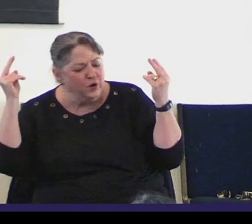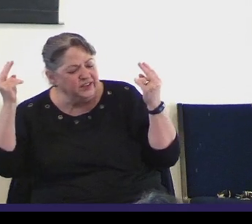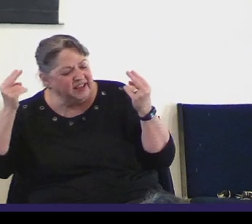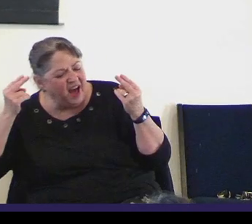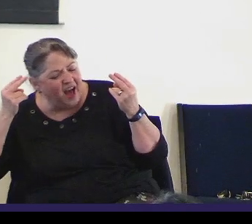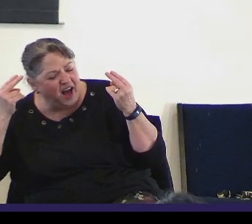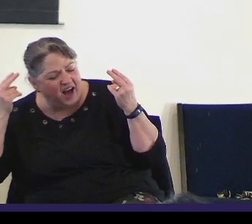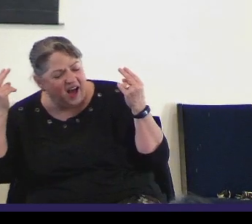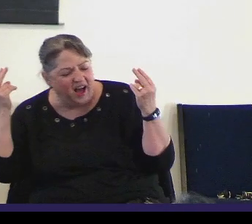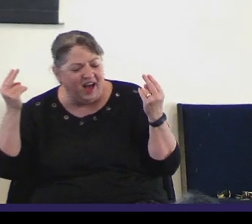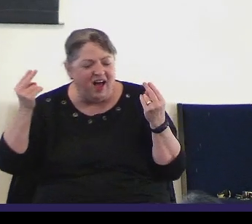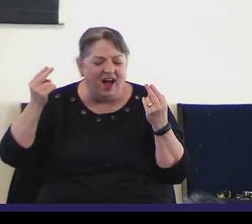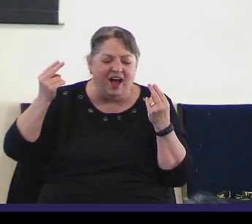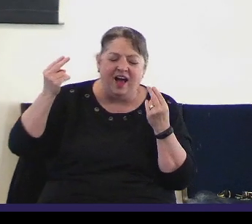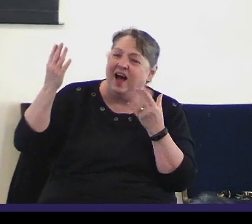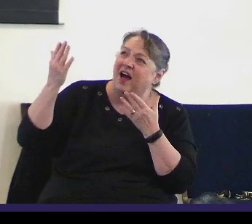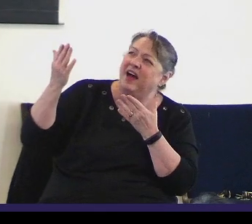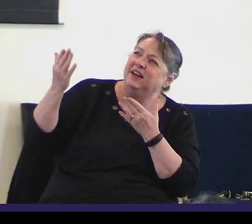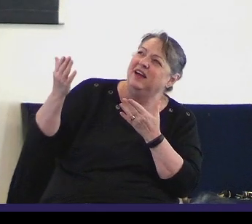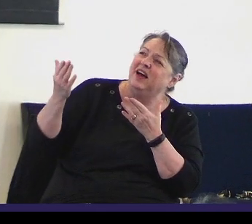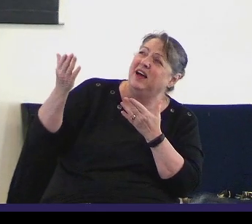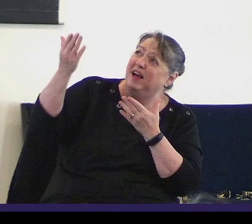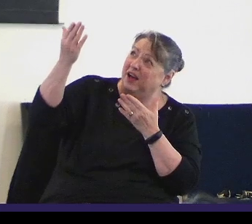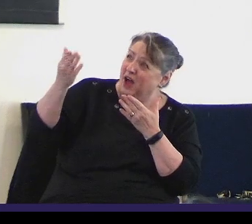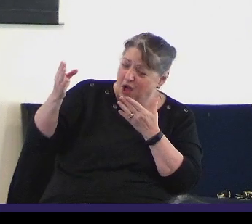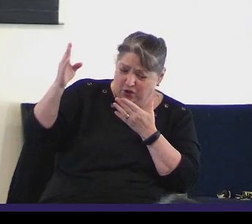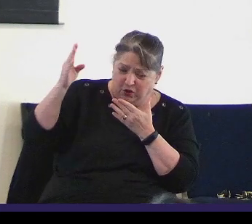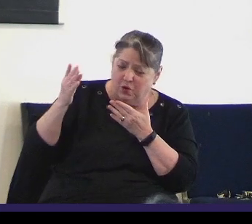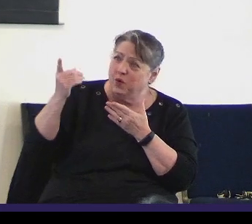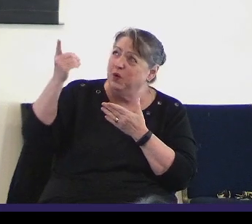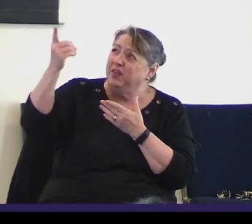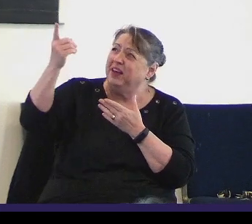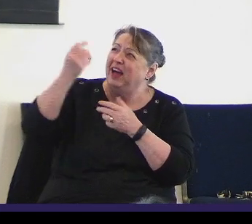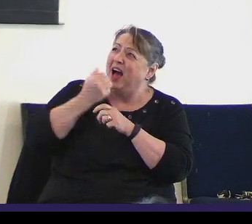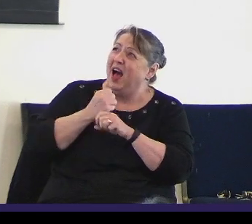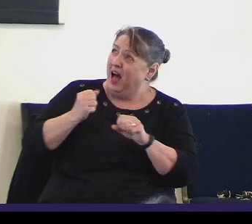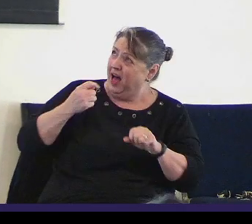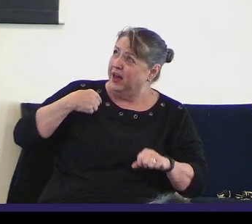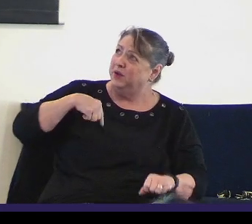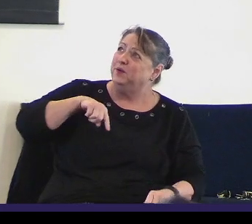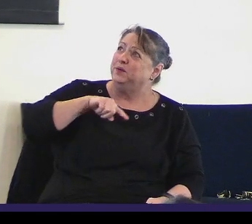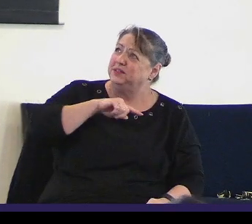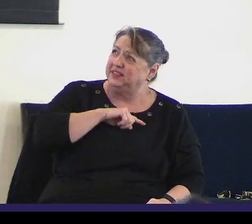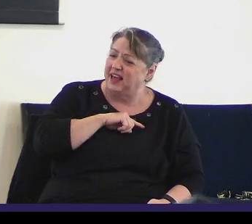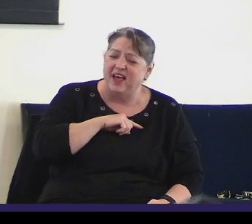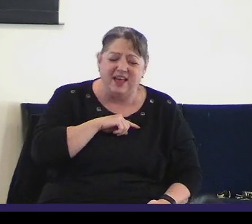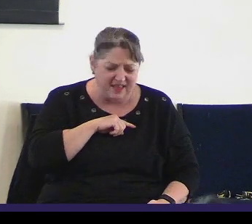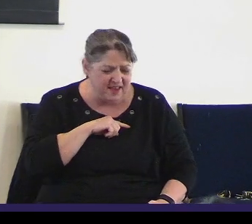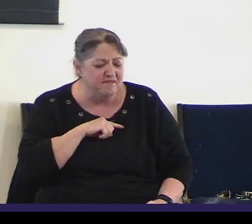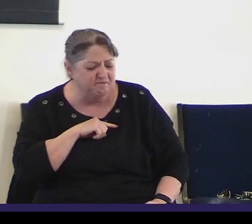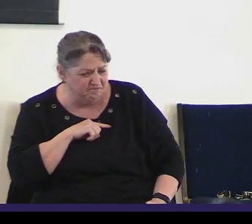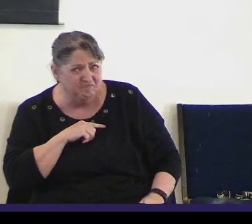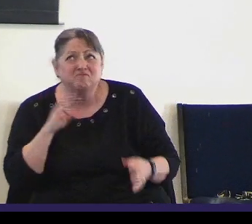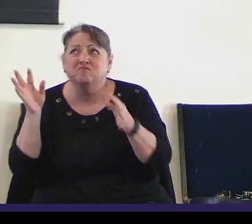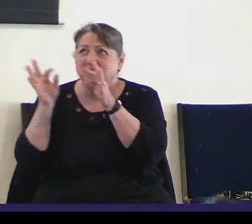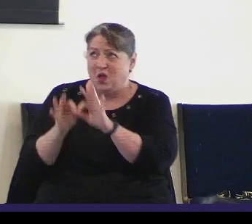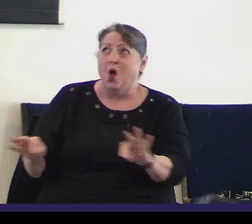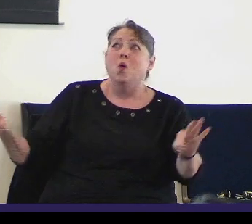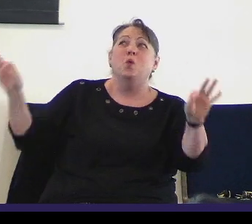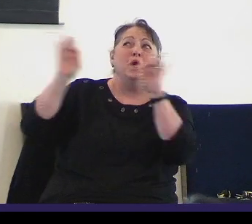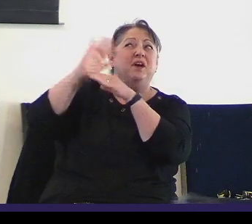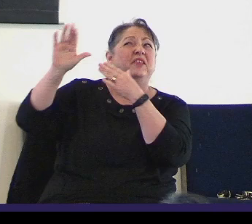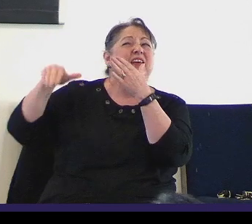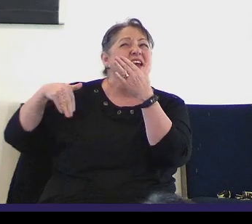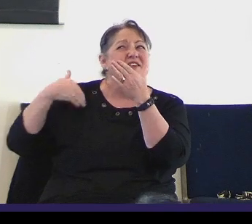Hosanna. You are the God who saves us,